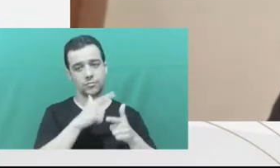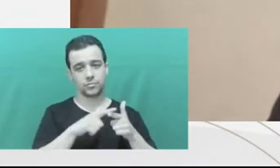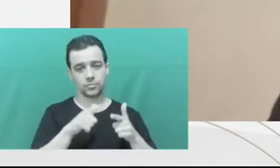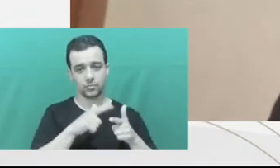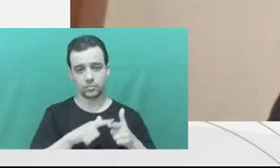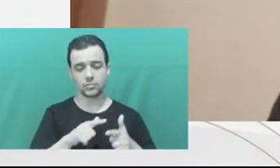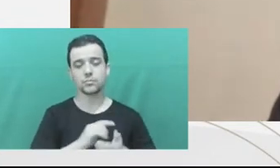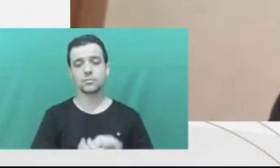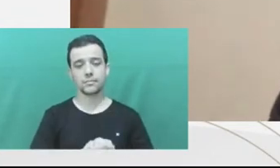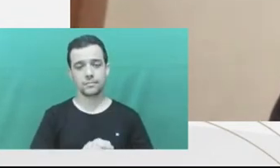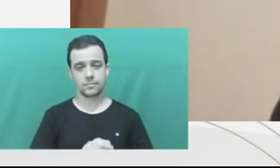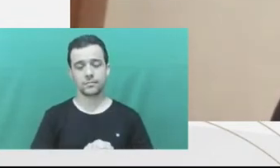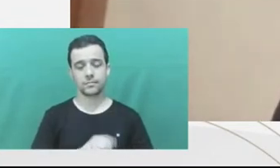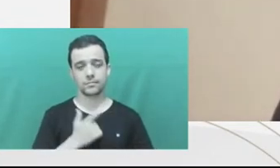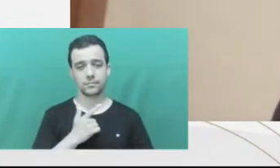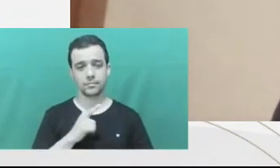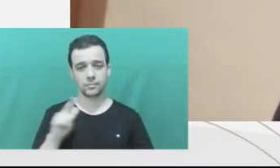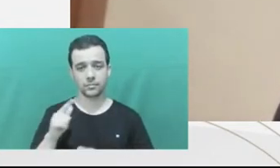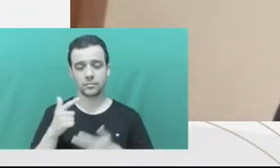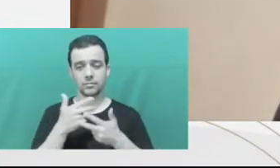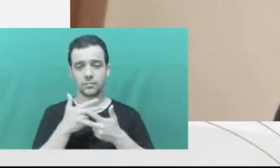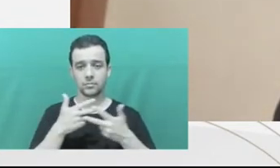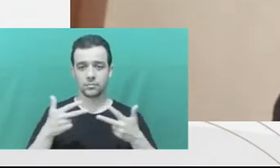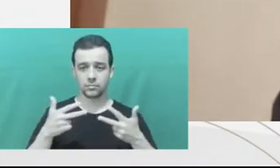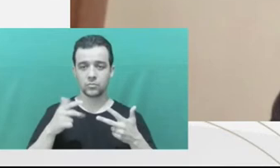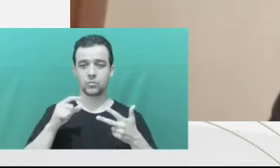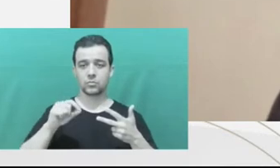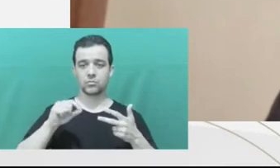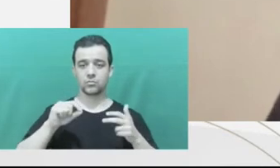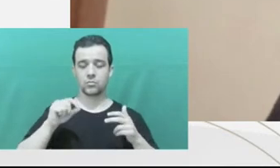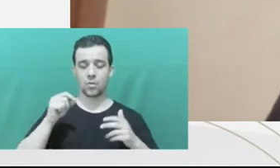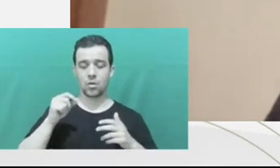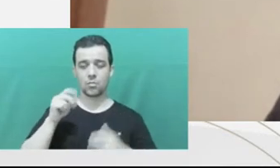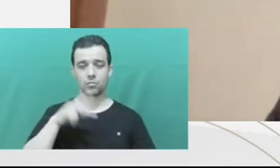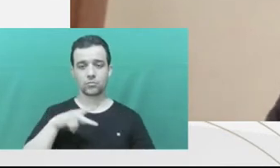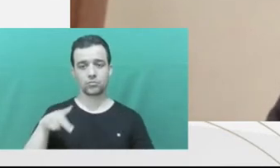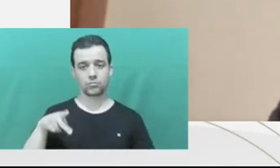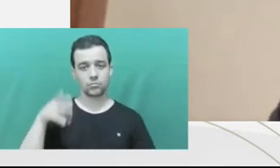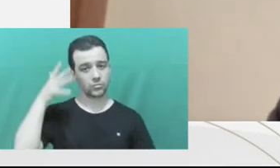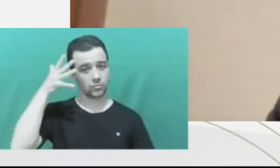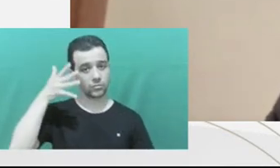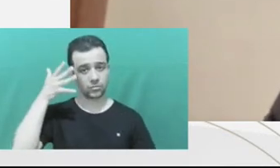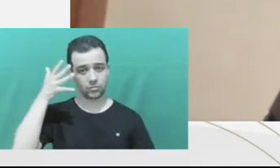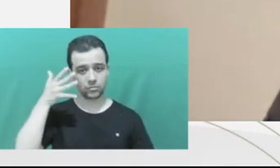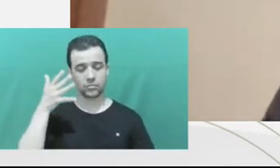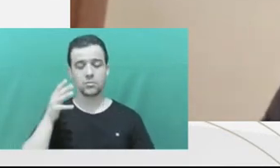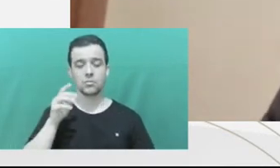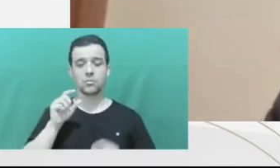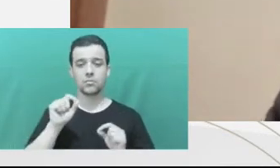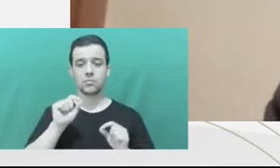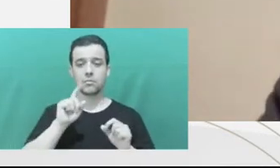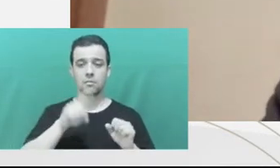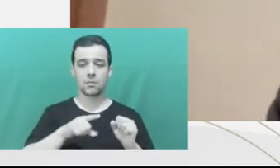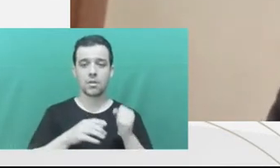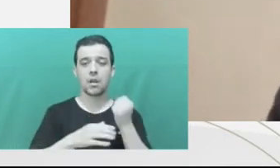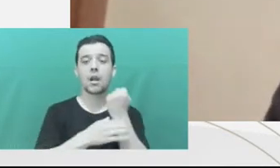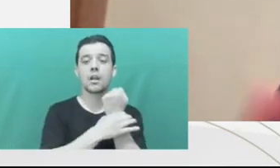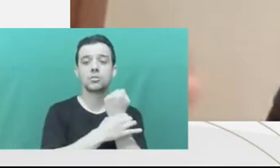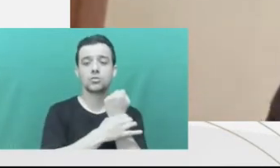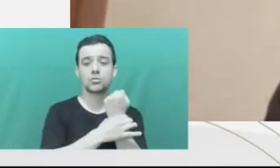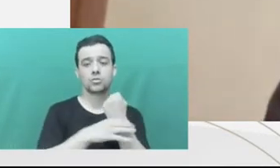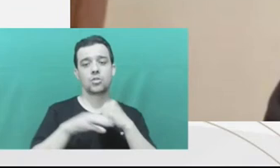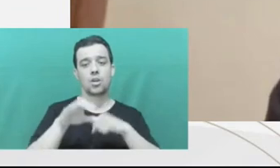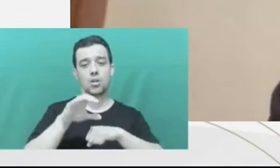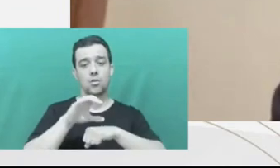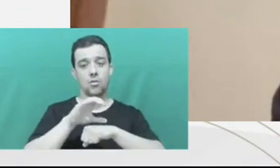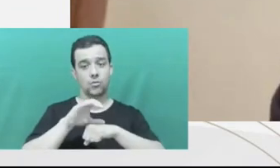on other questions. Another issue that the professor talked about is the issue of the